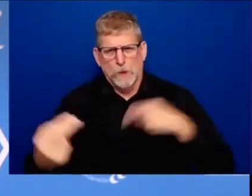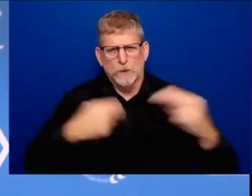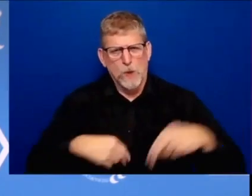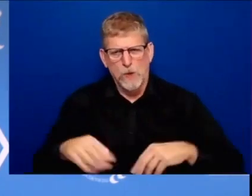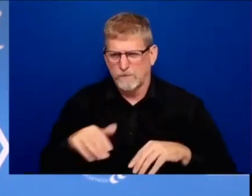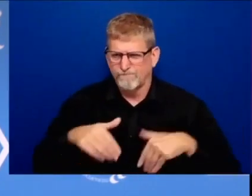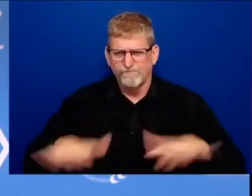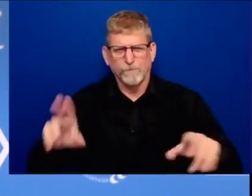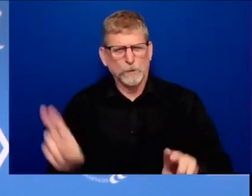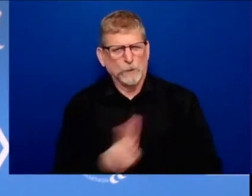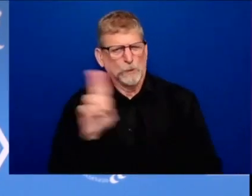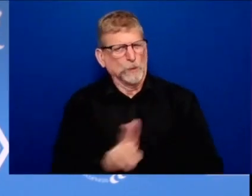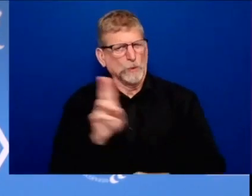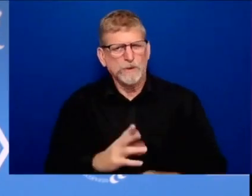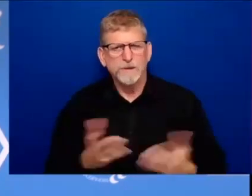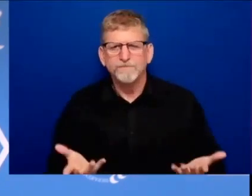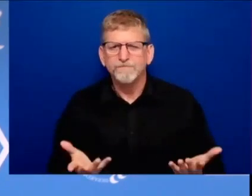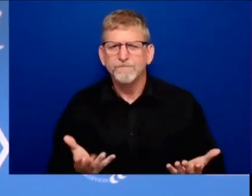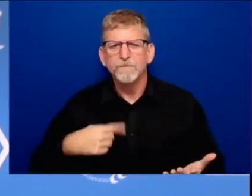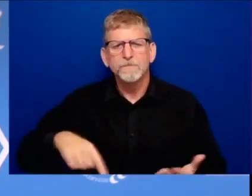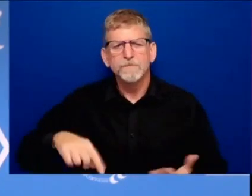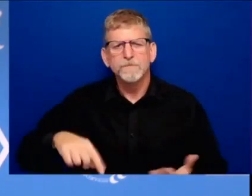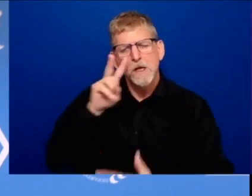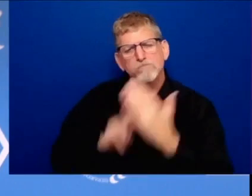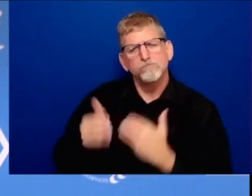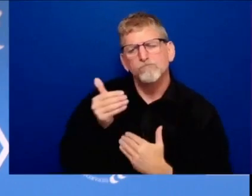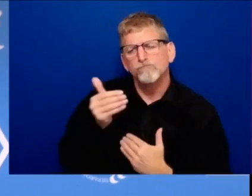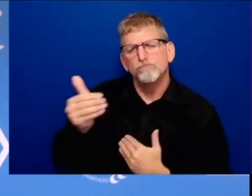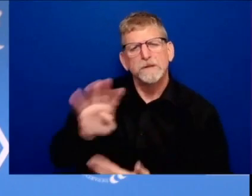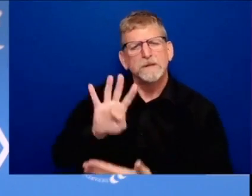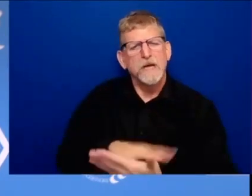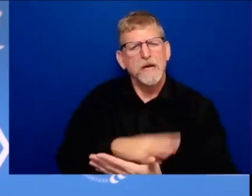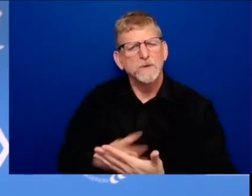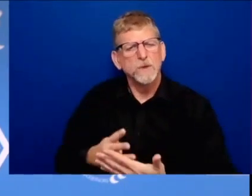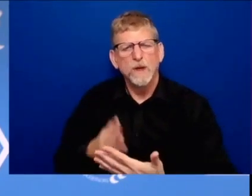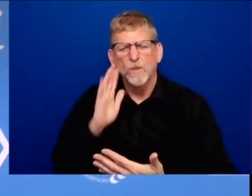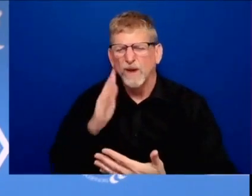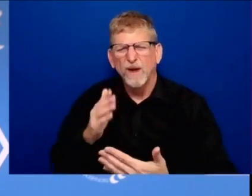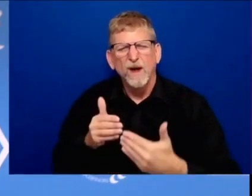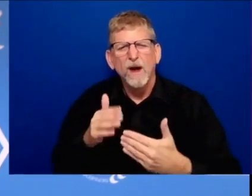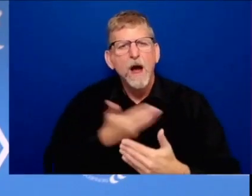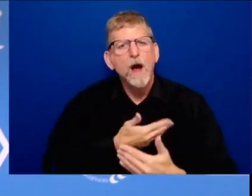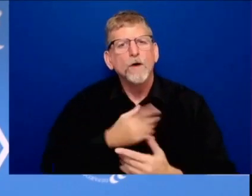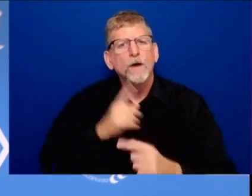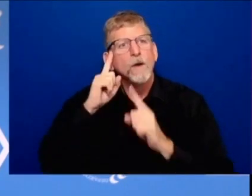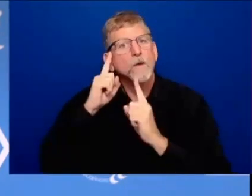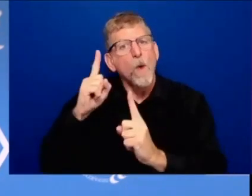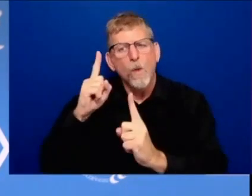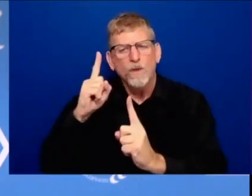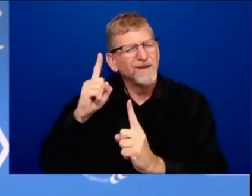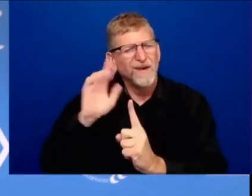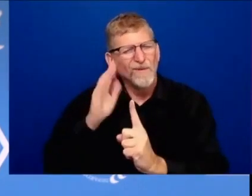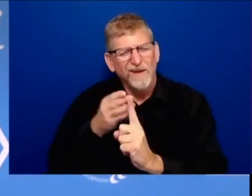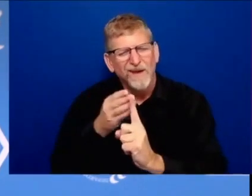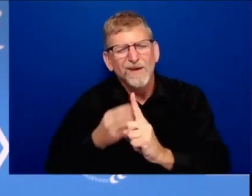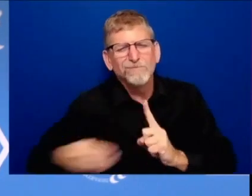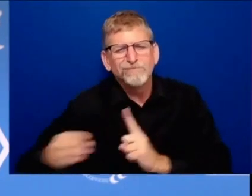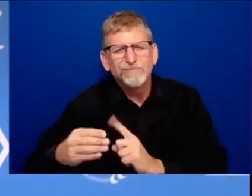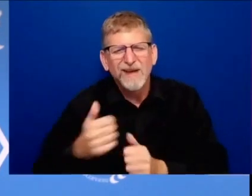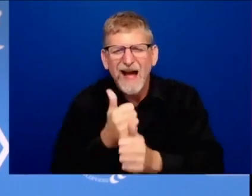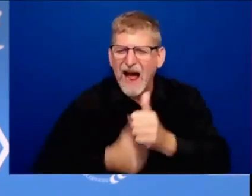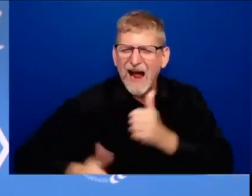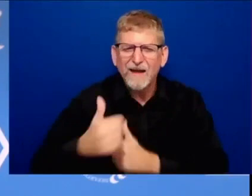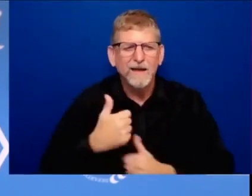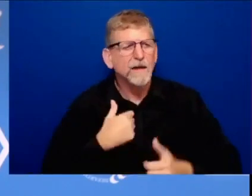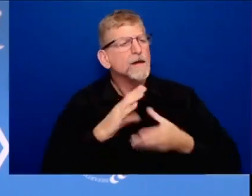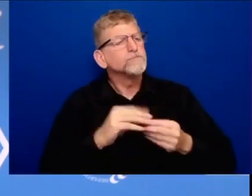on day one when i was sworn in i indicated just before i swore in i indicated that my hope was to administer a